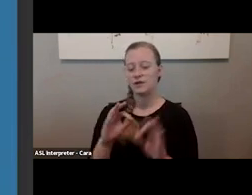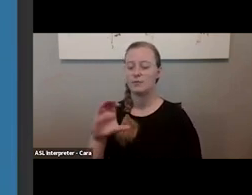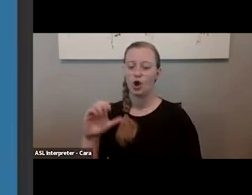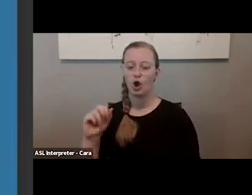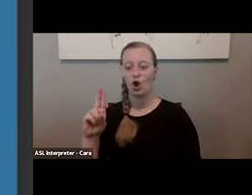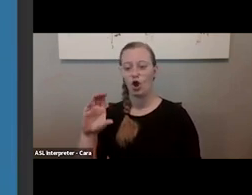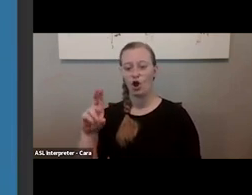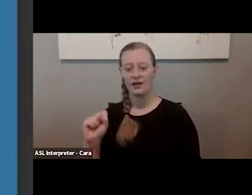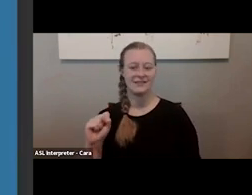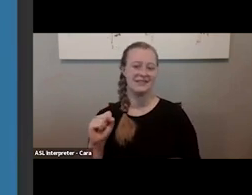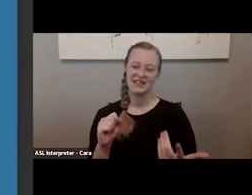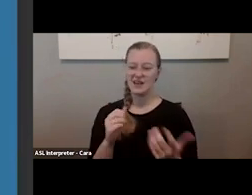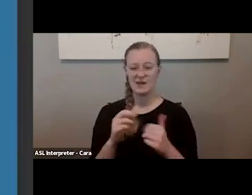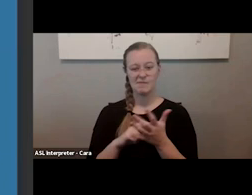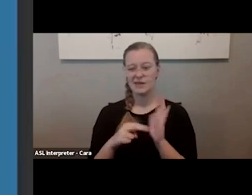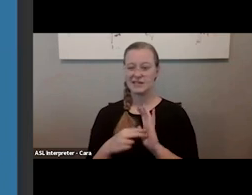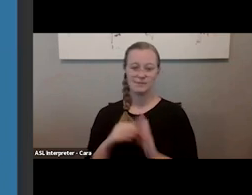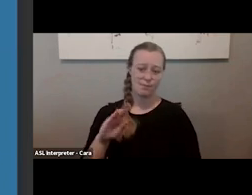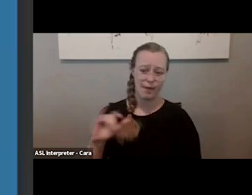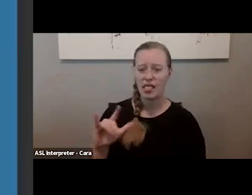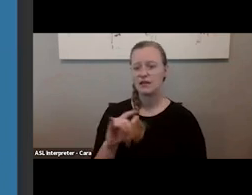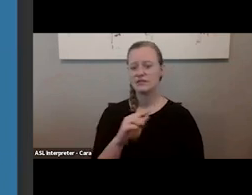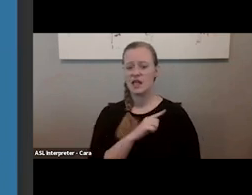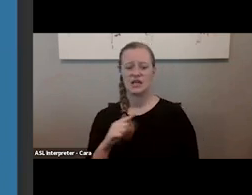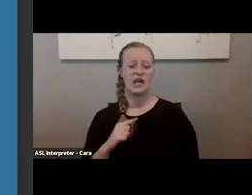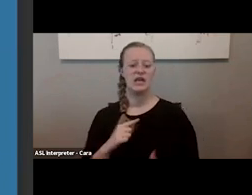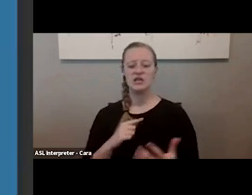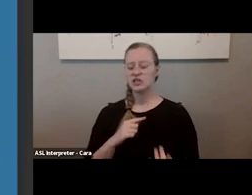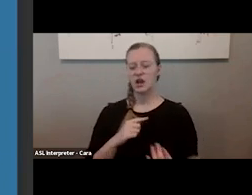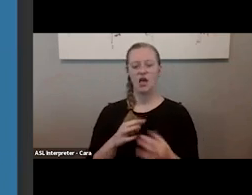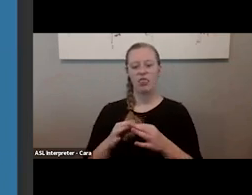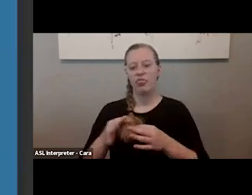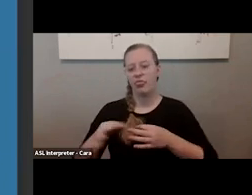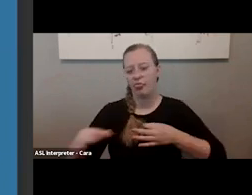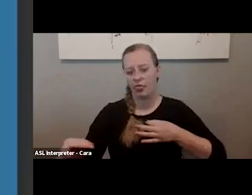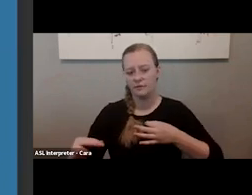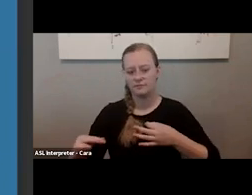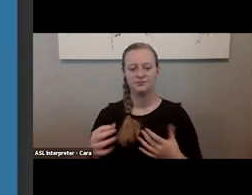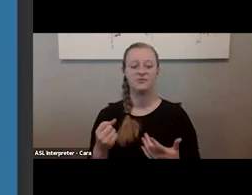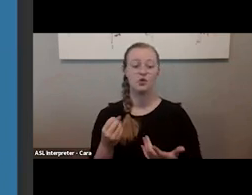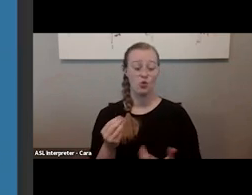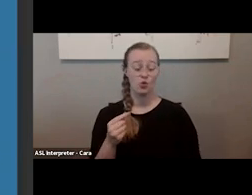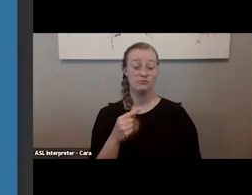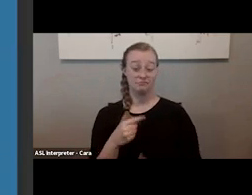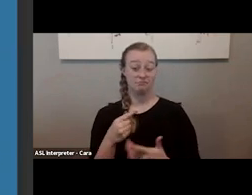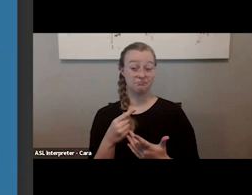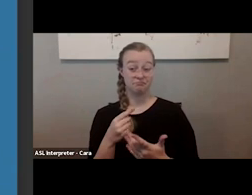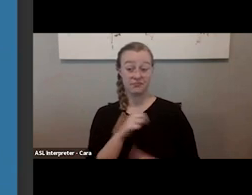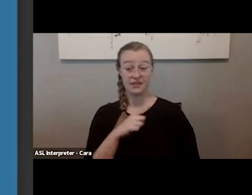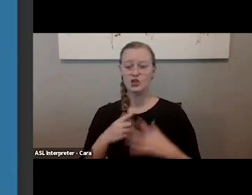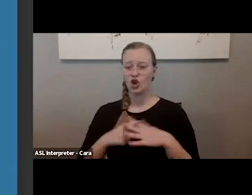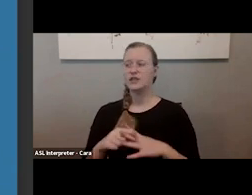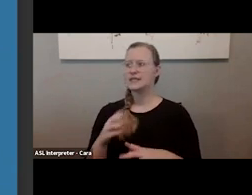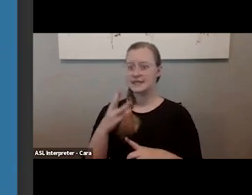from moving forward. So while this piece of funding legislation actually began six months ago,